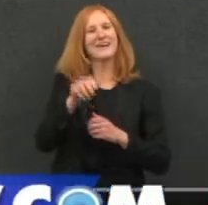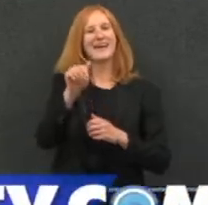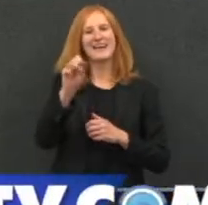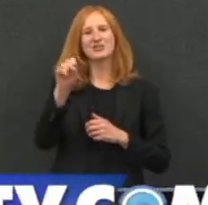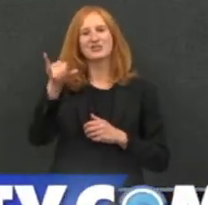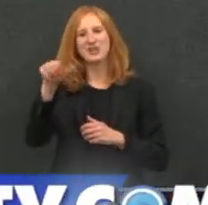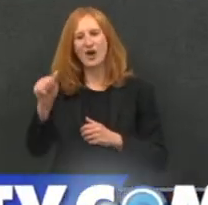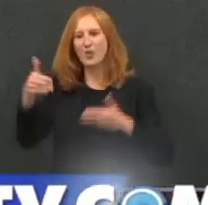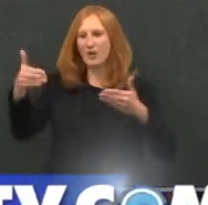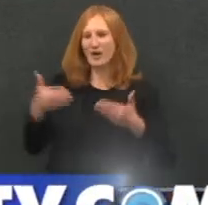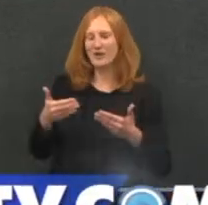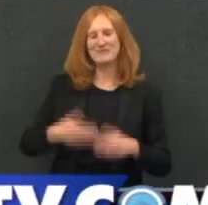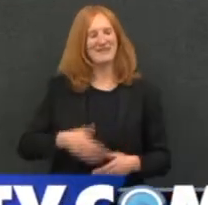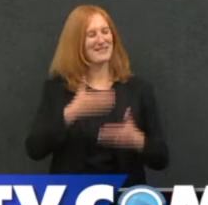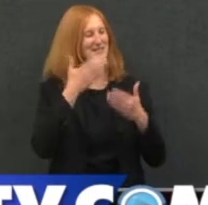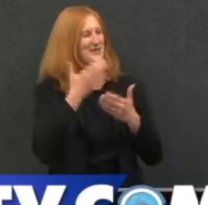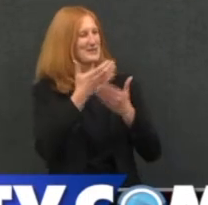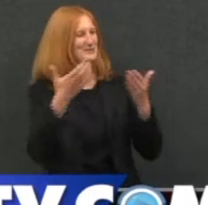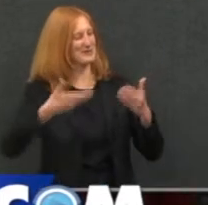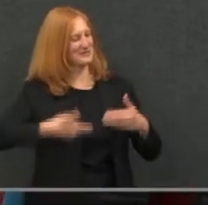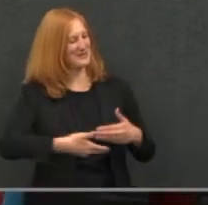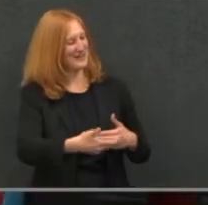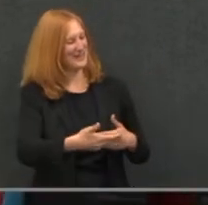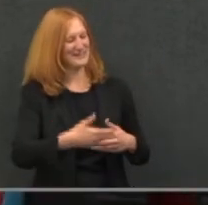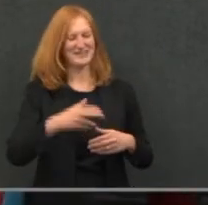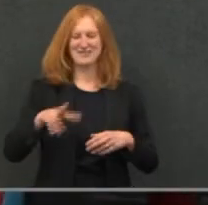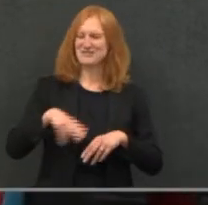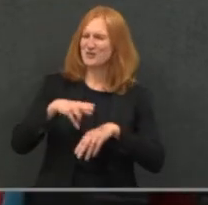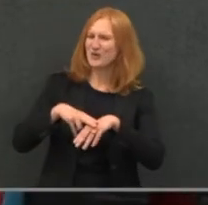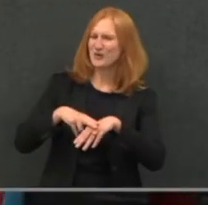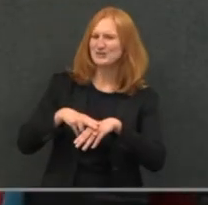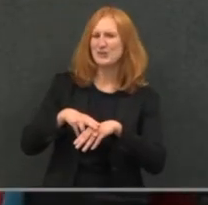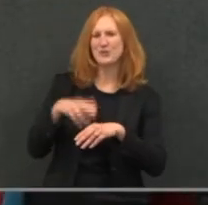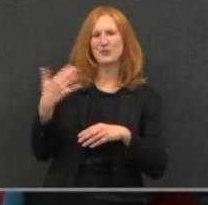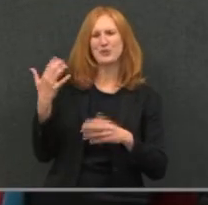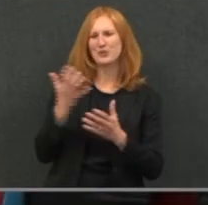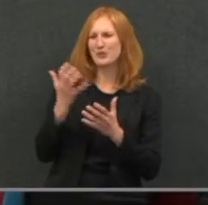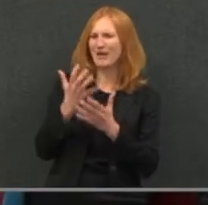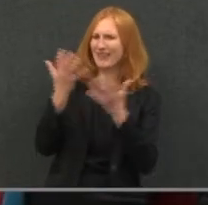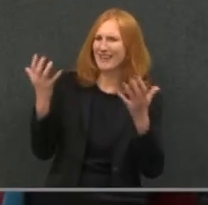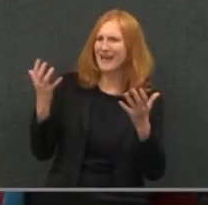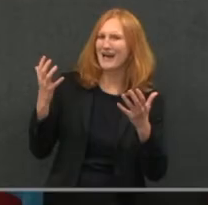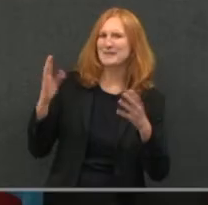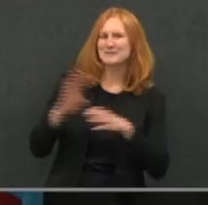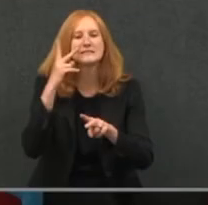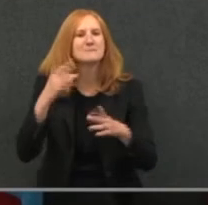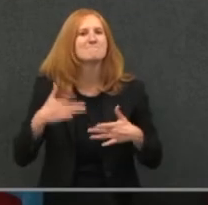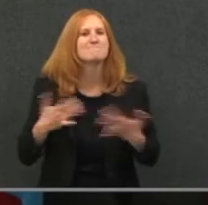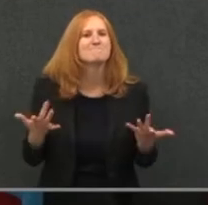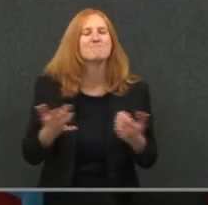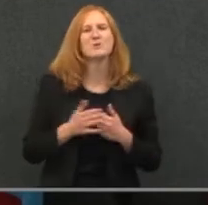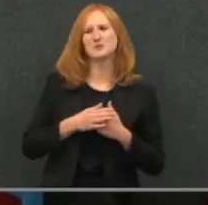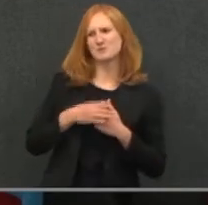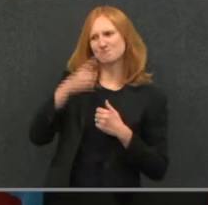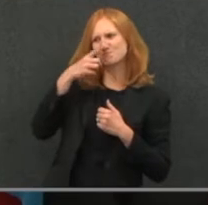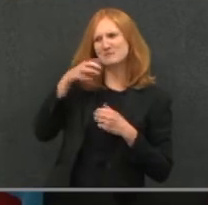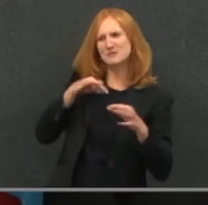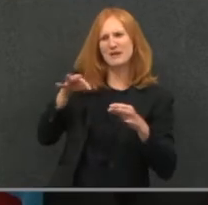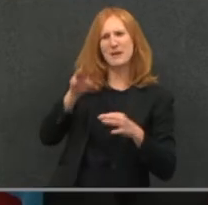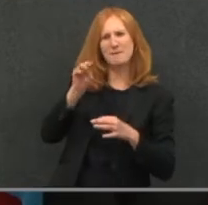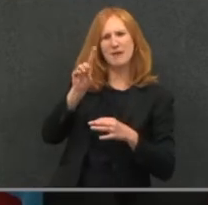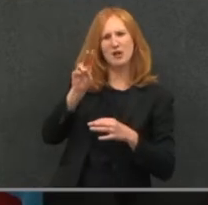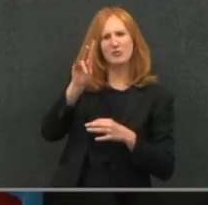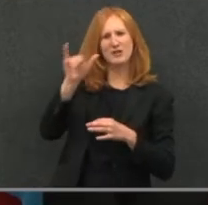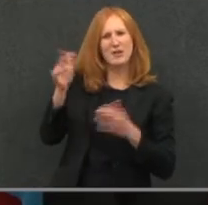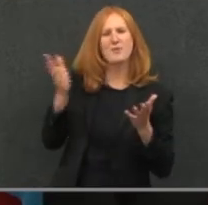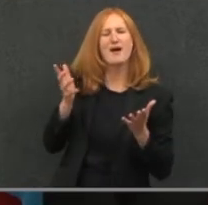welcome to the show. Thank you so much for having me. Yeah, of course. So, you guys are doing a lot. You have a program. You have services. What is Maryland Relay, and what are some